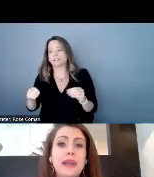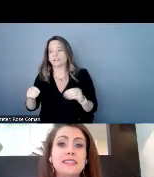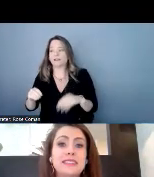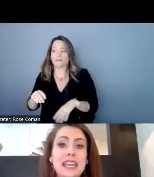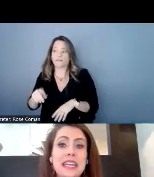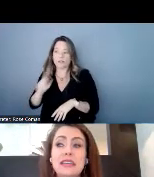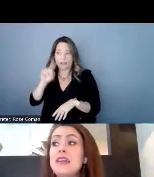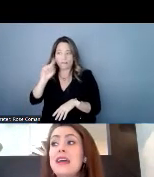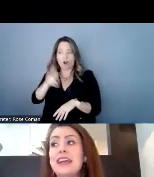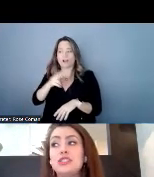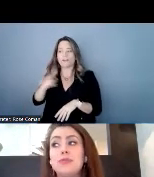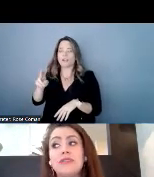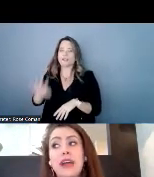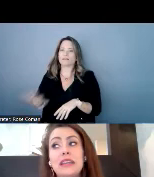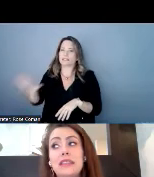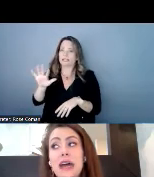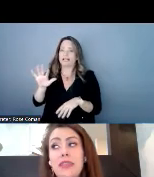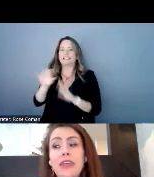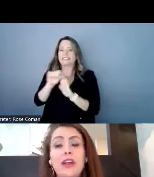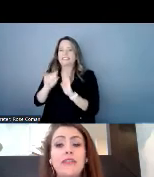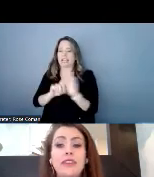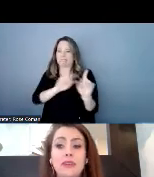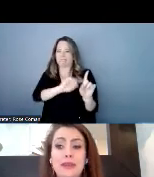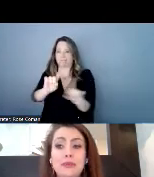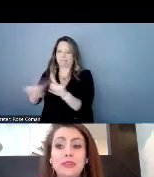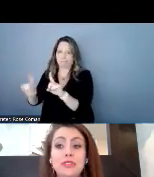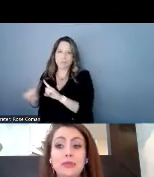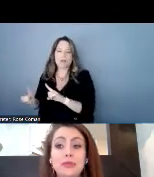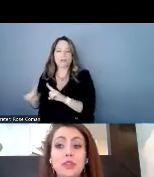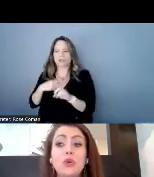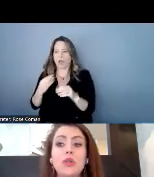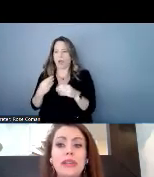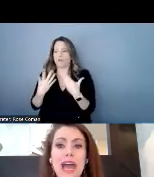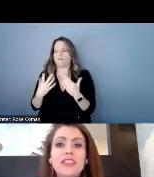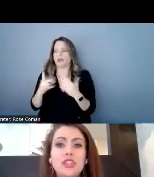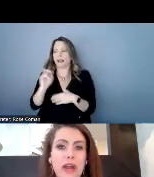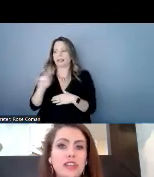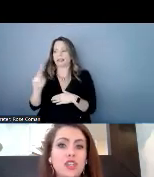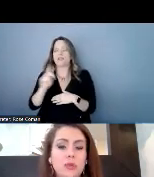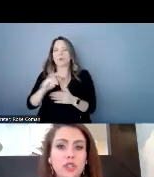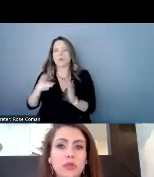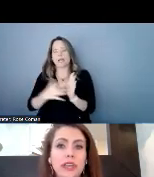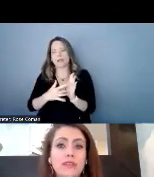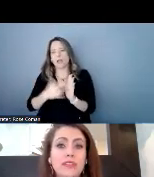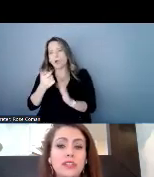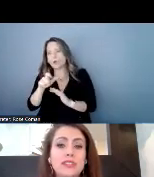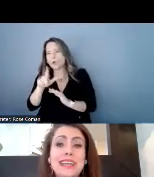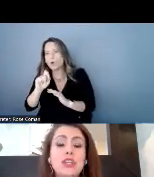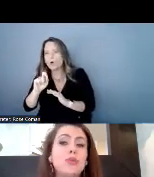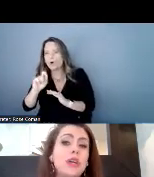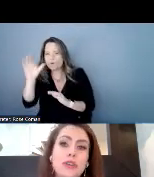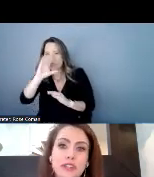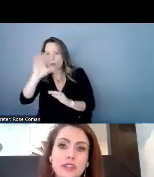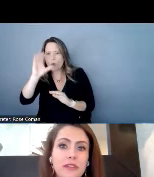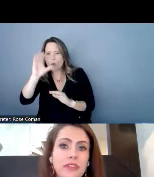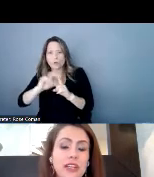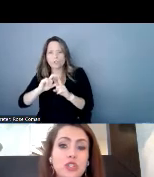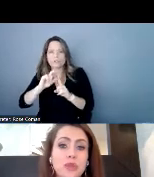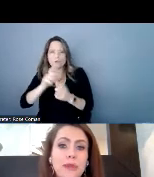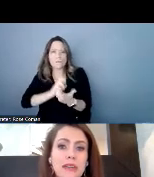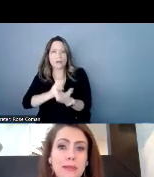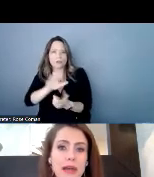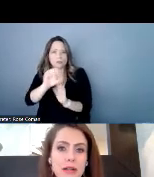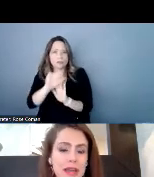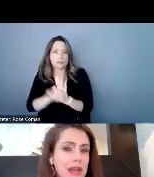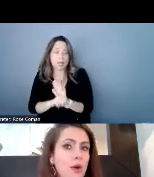vary so much by state i just provided that there for people to google and have a direction when you're looking for your state you can also feel